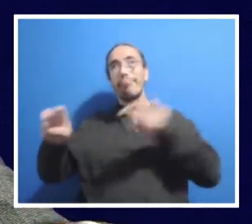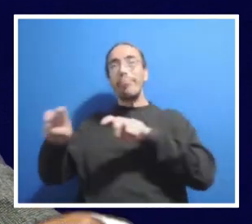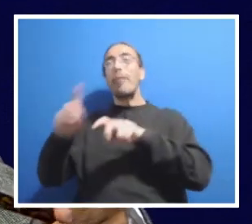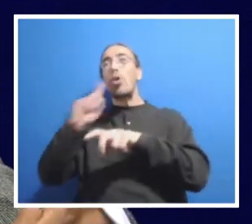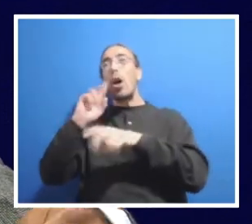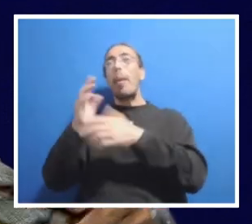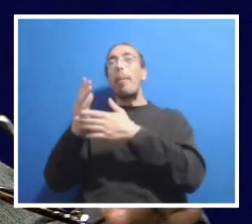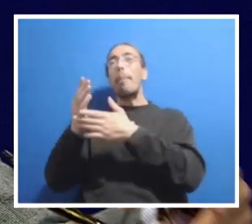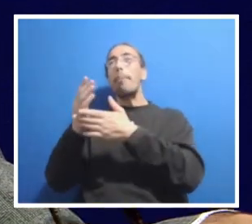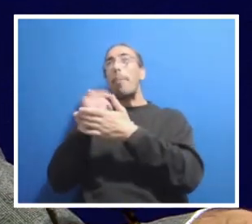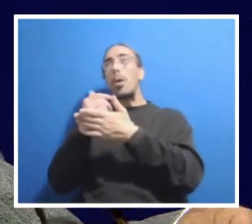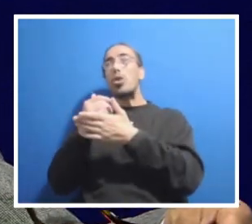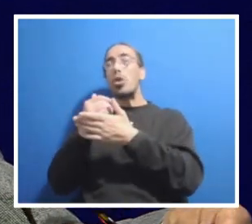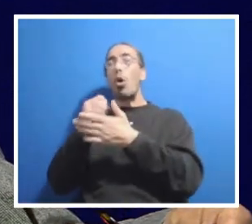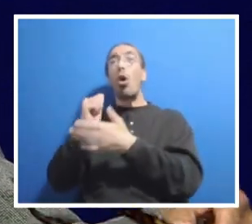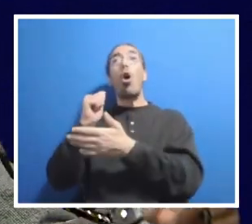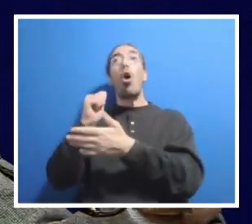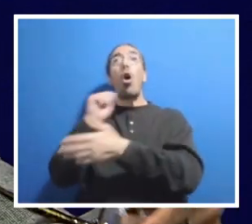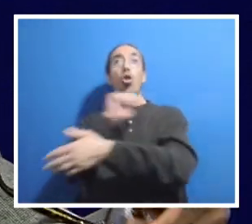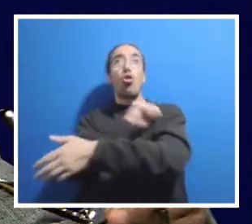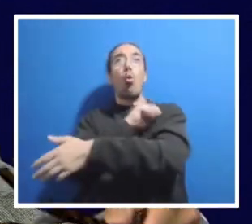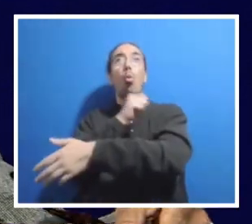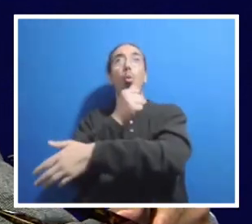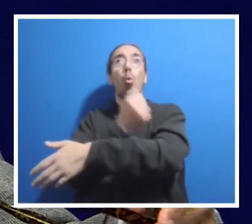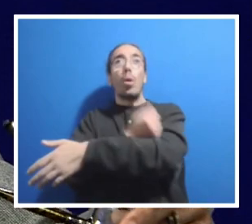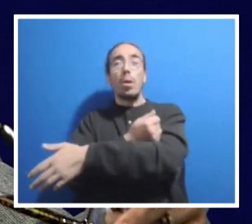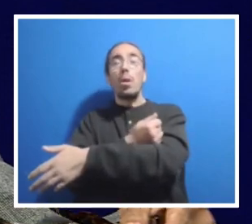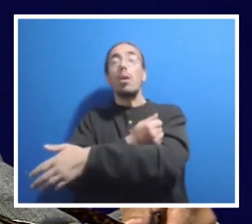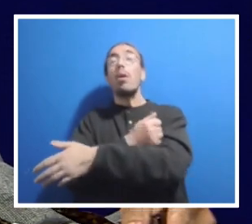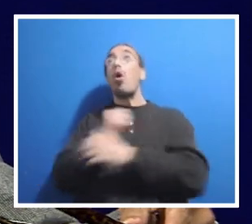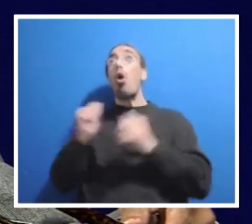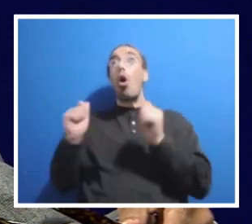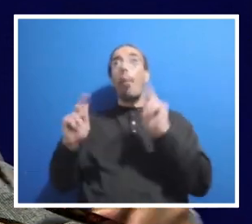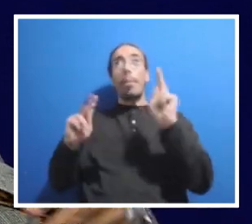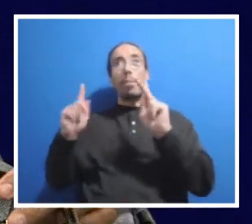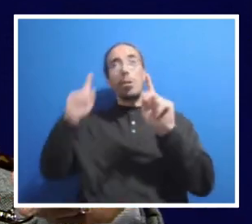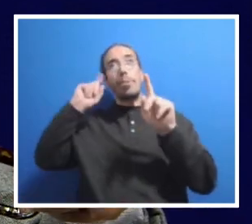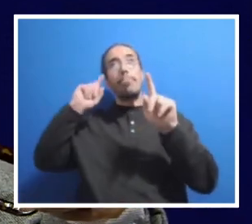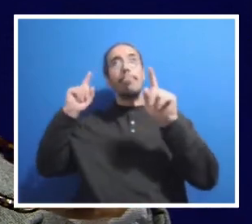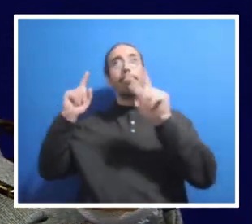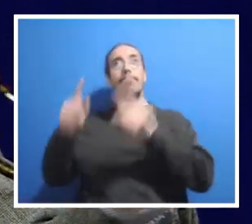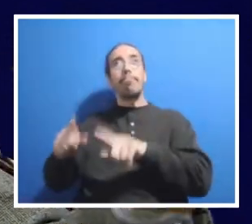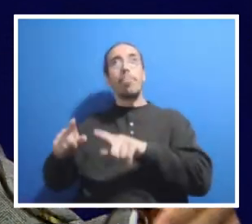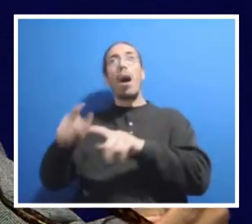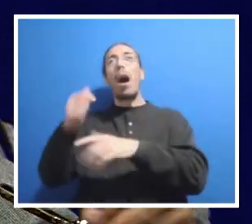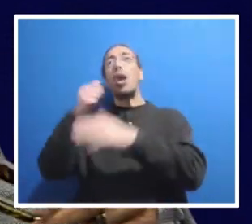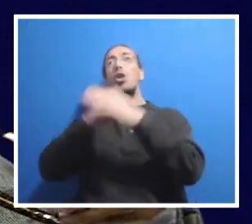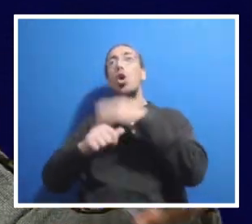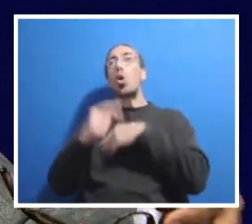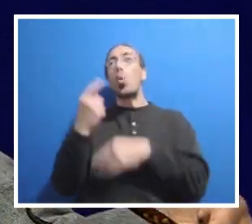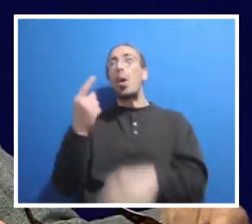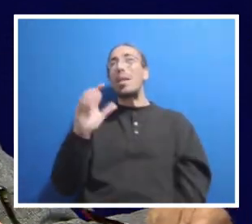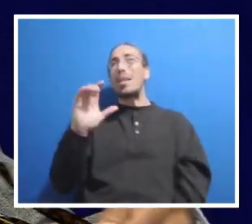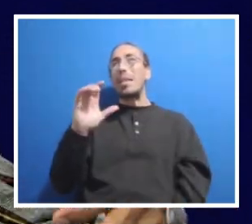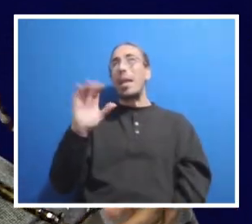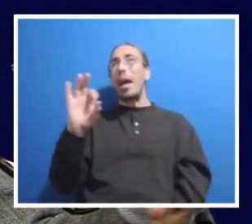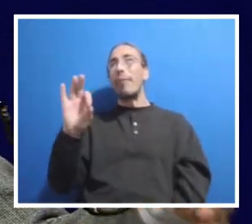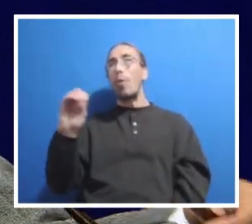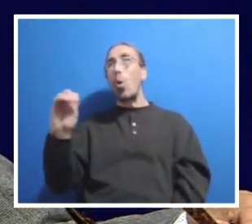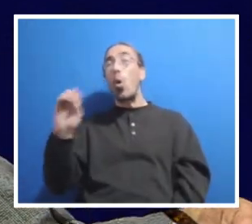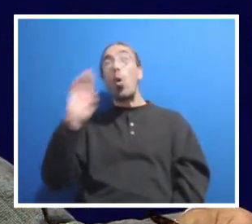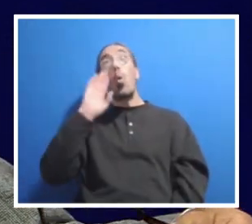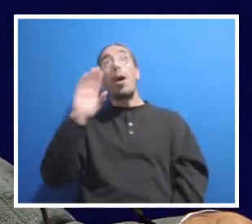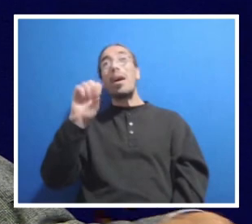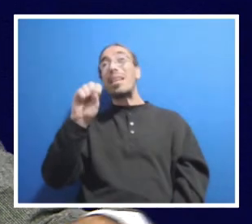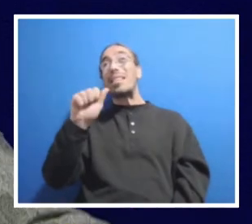% of the budget authority under the provost to being all unified under one CFO. There were a lot of questions. Will Sarah's office be